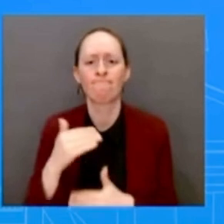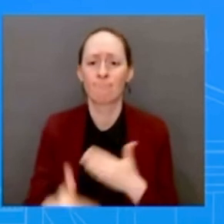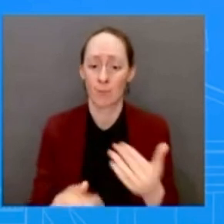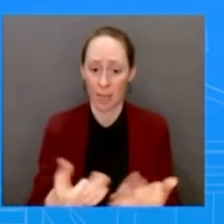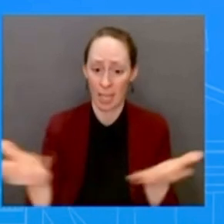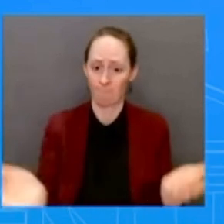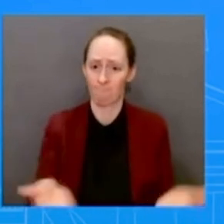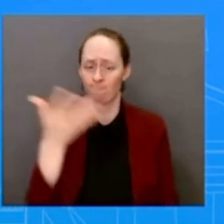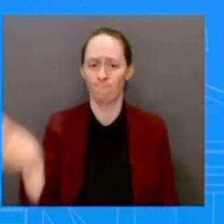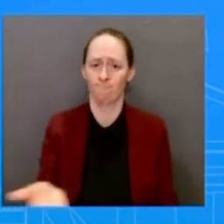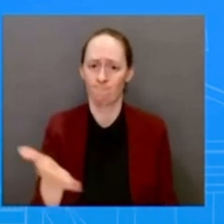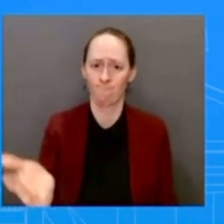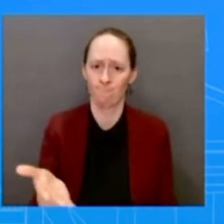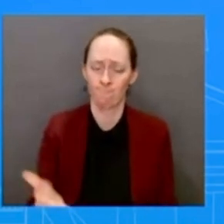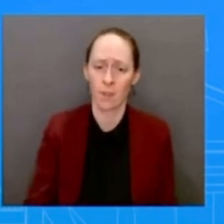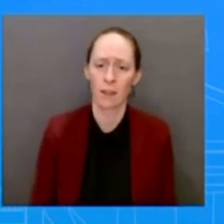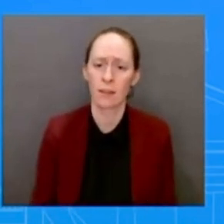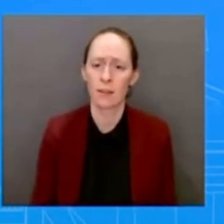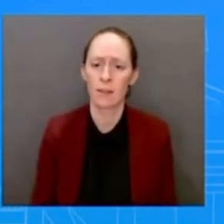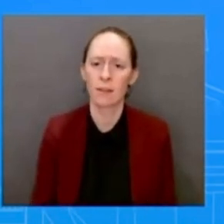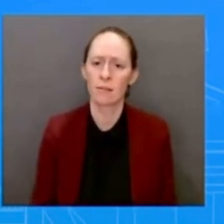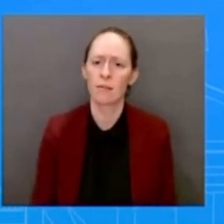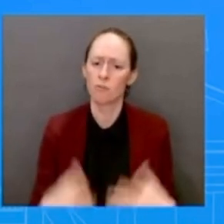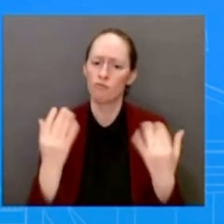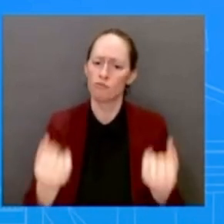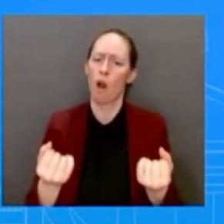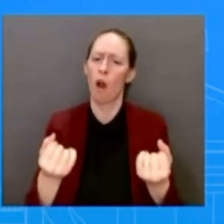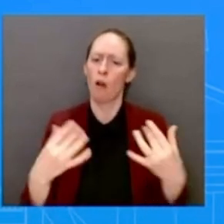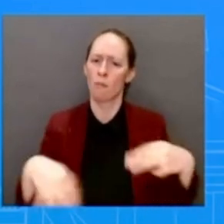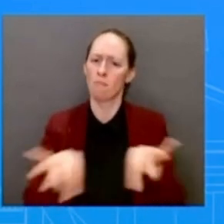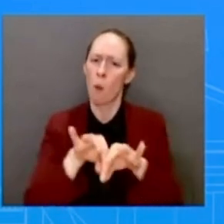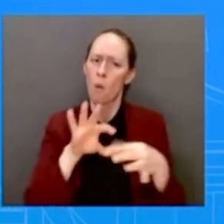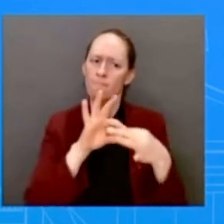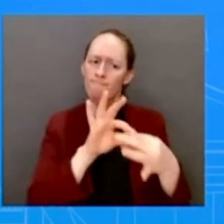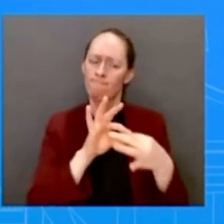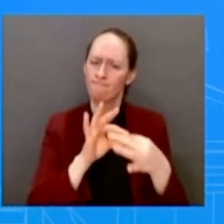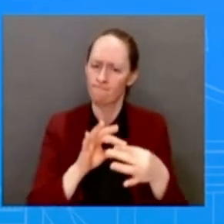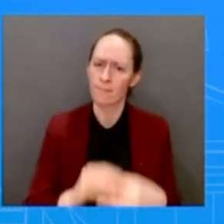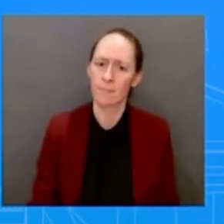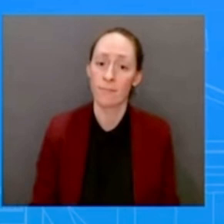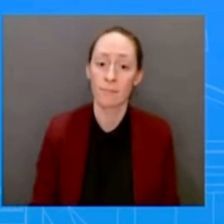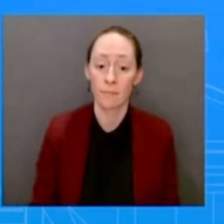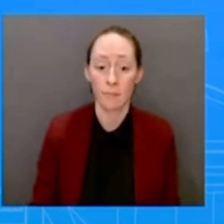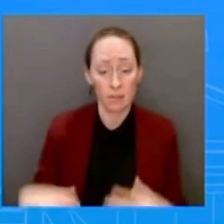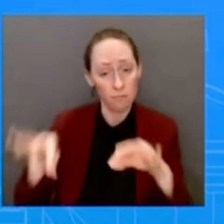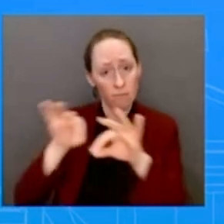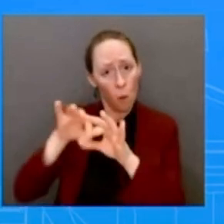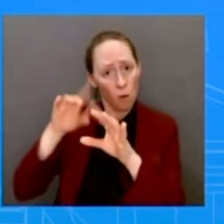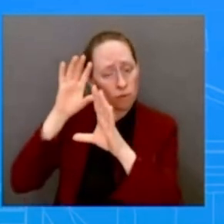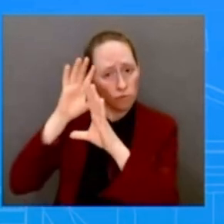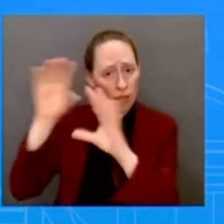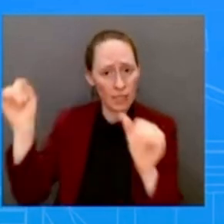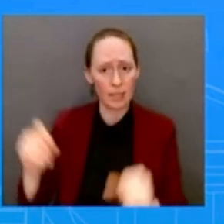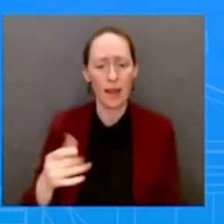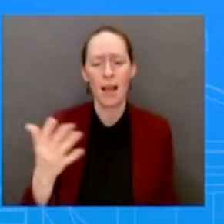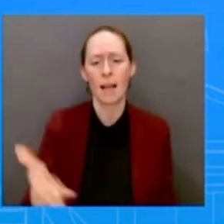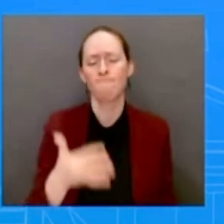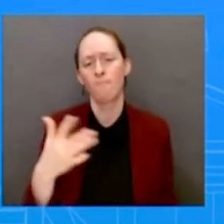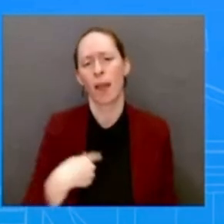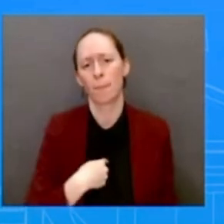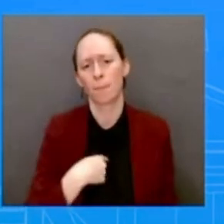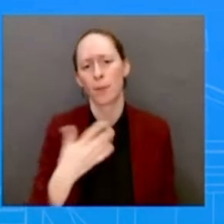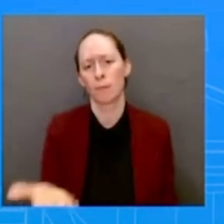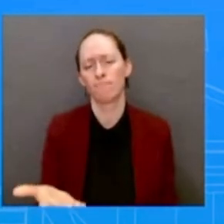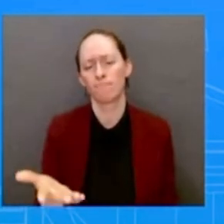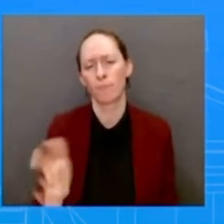relationship for all of us here, including the President. I also want to state that, look, the President supports D.C.